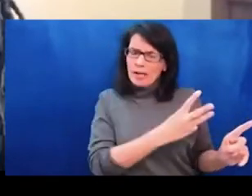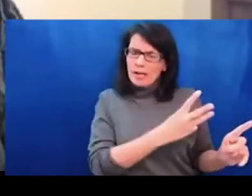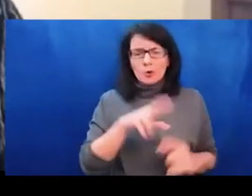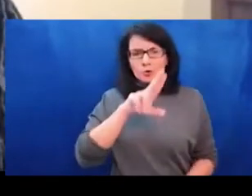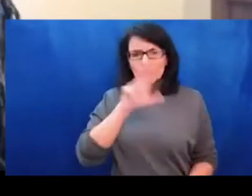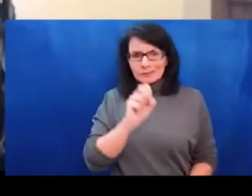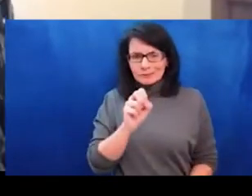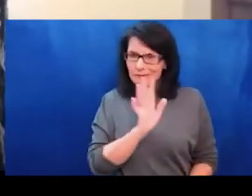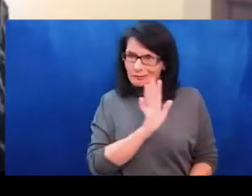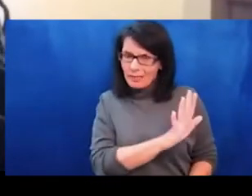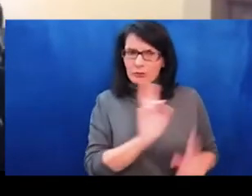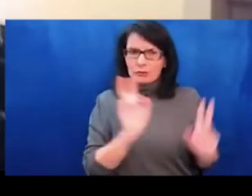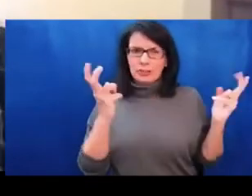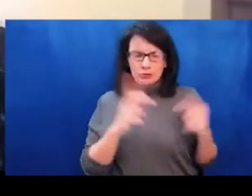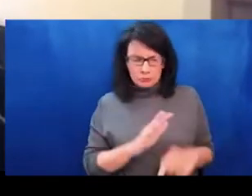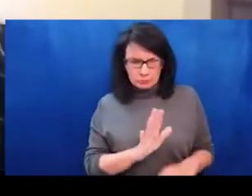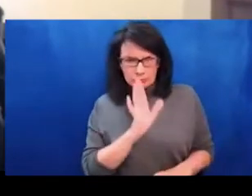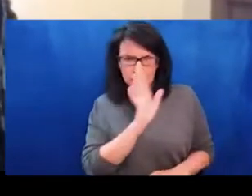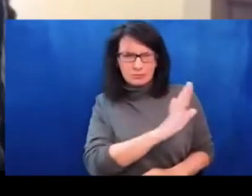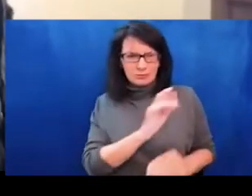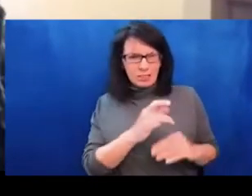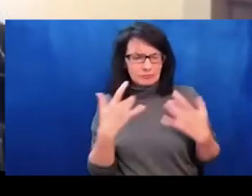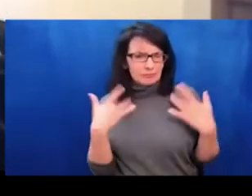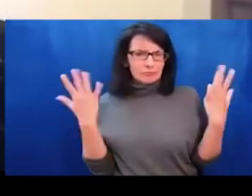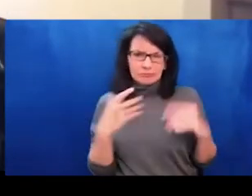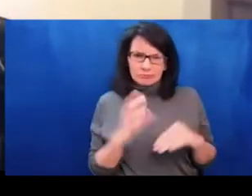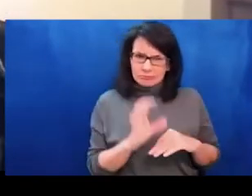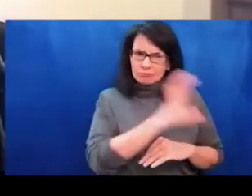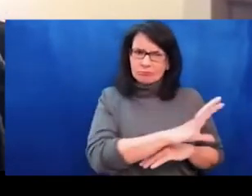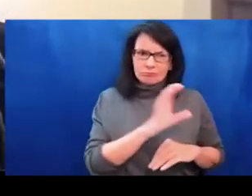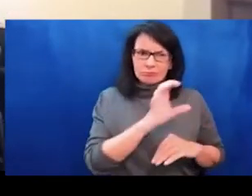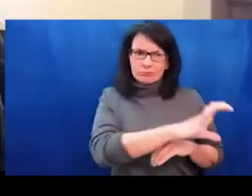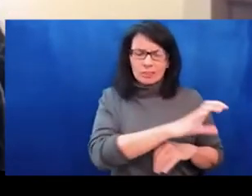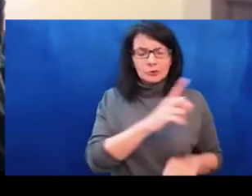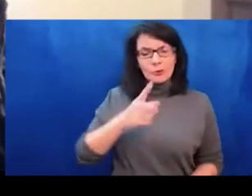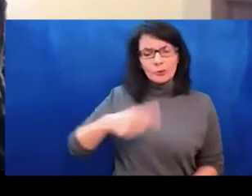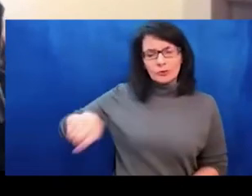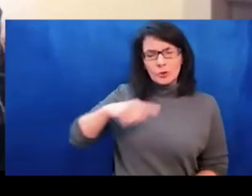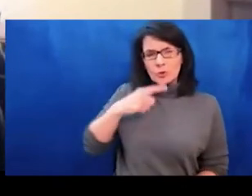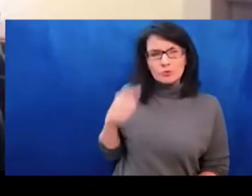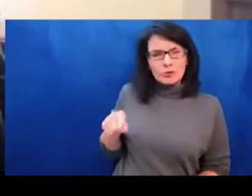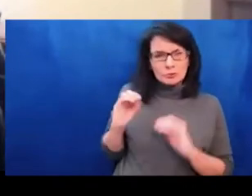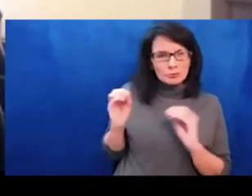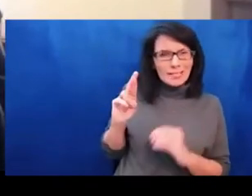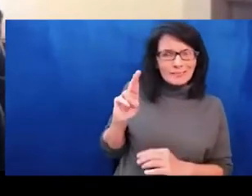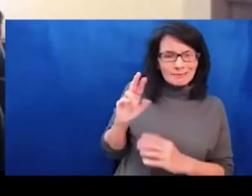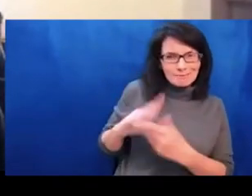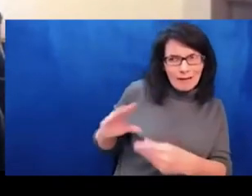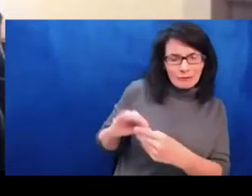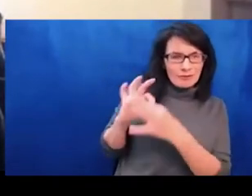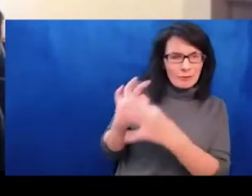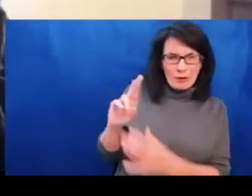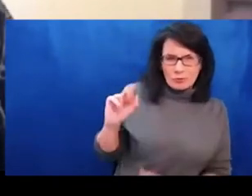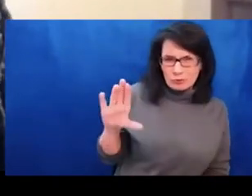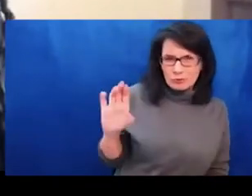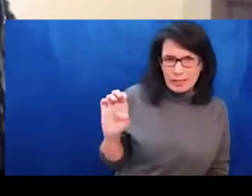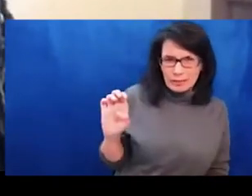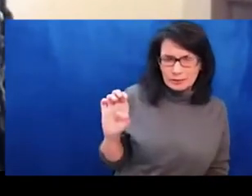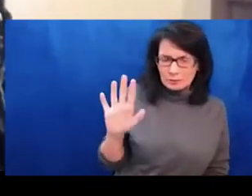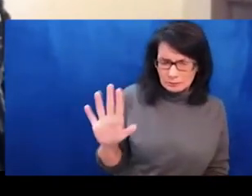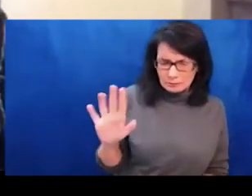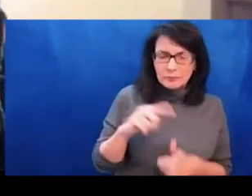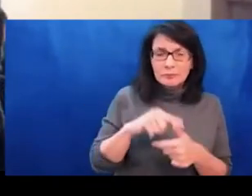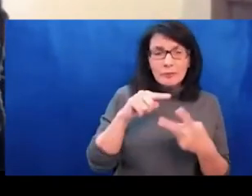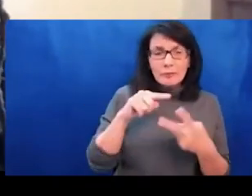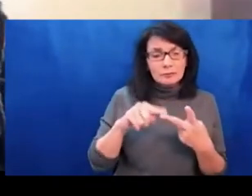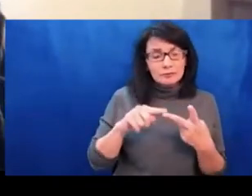mid 2010s, forget which decades we're in, but particularly around Black Lives Matter, right? And as someone has already